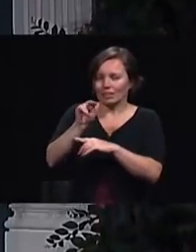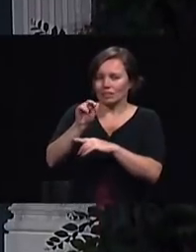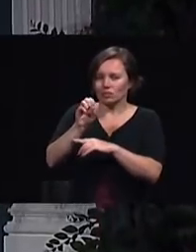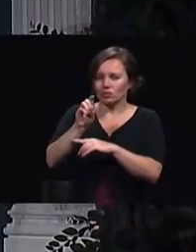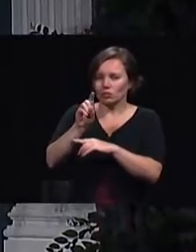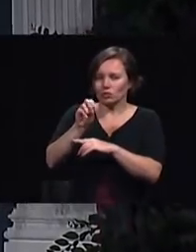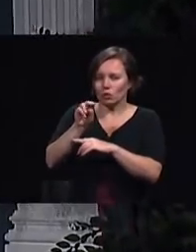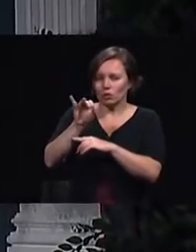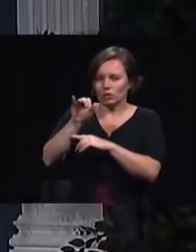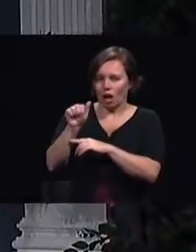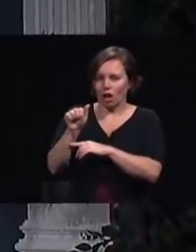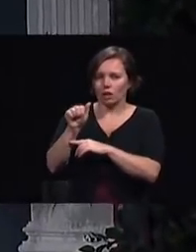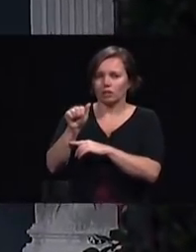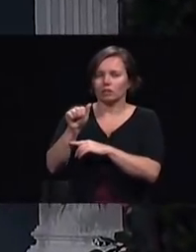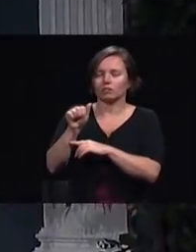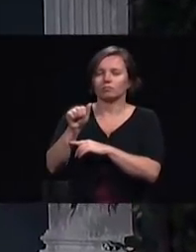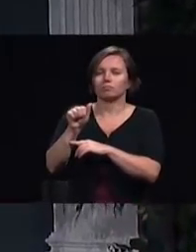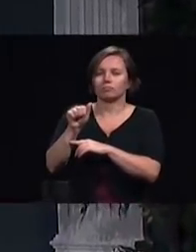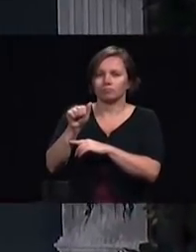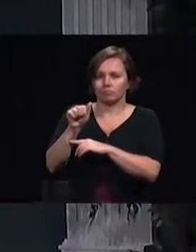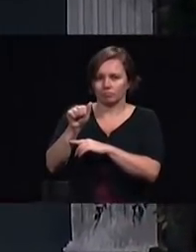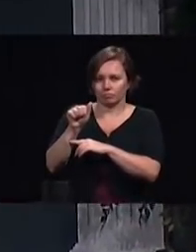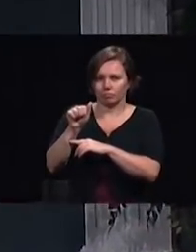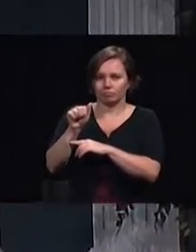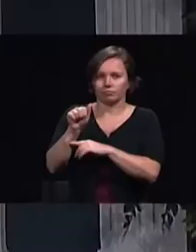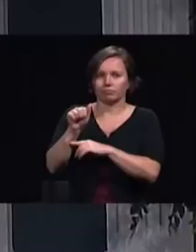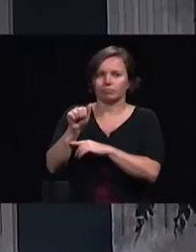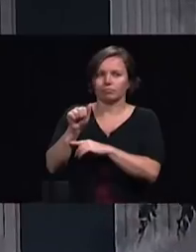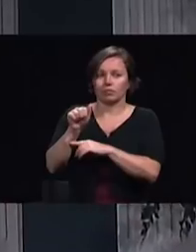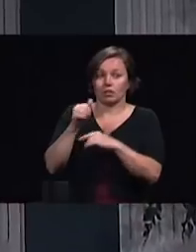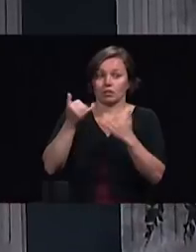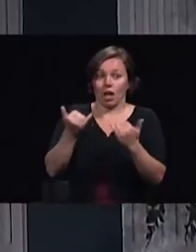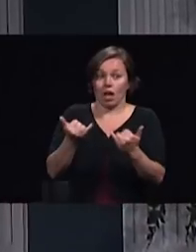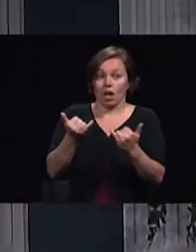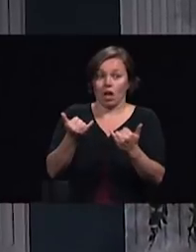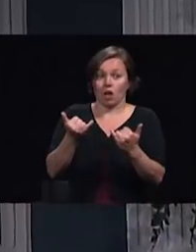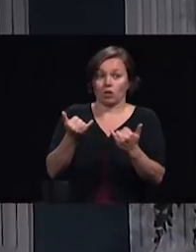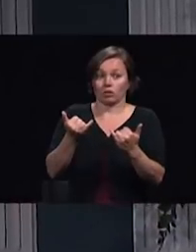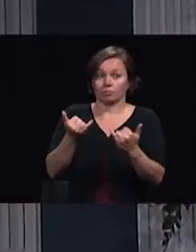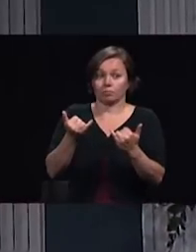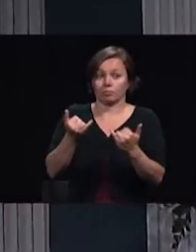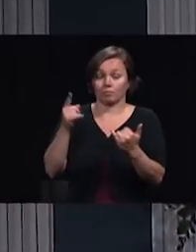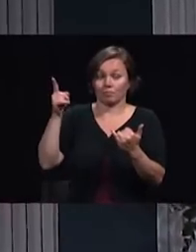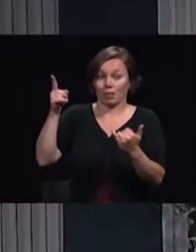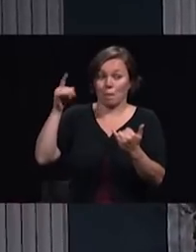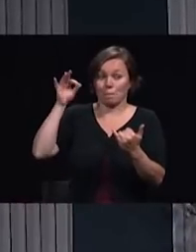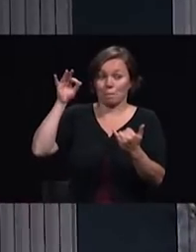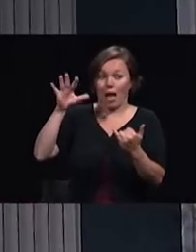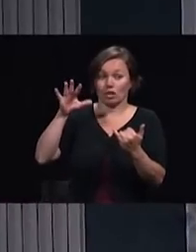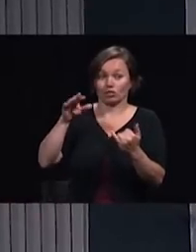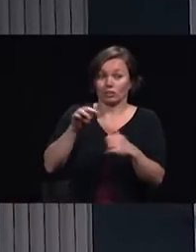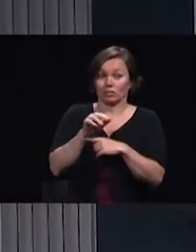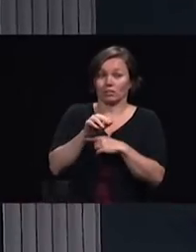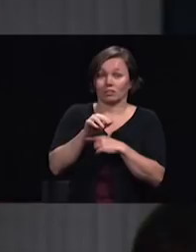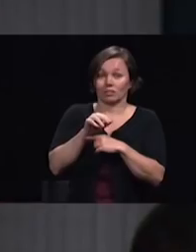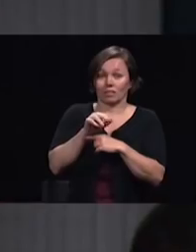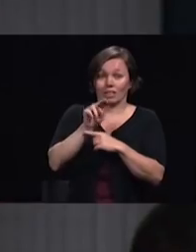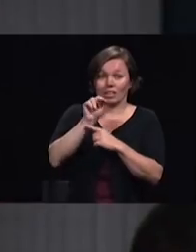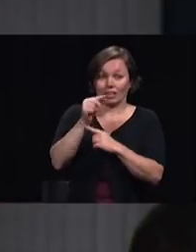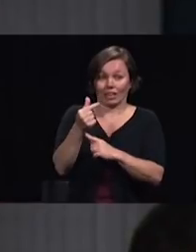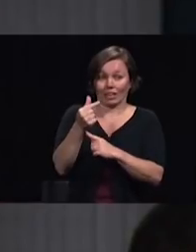happening in Jakarta thank you very much what I see in Jakarta is absolutely astounding